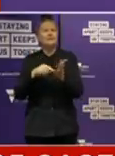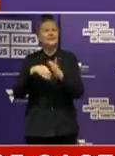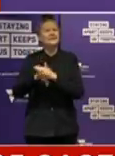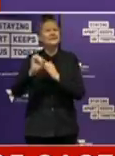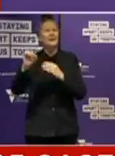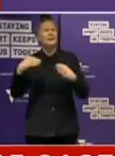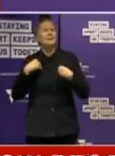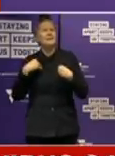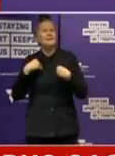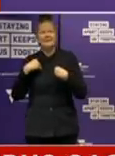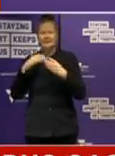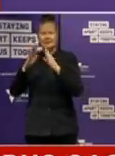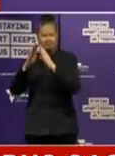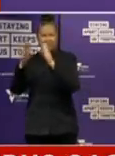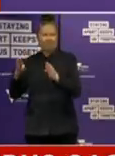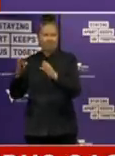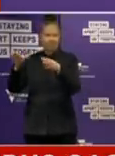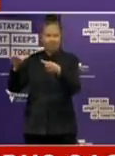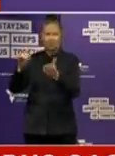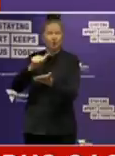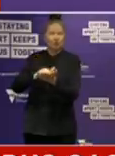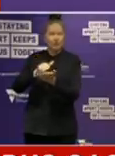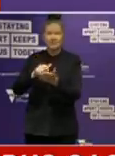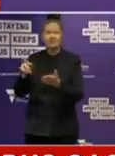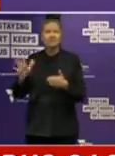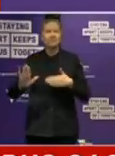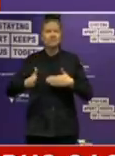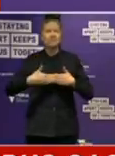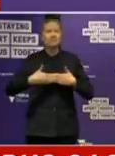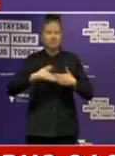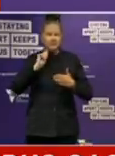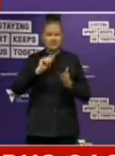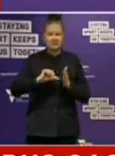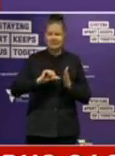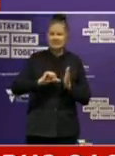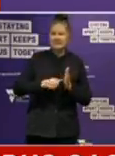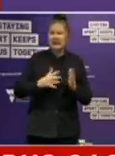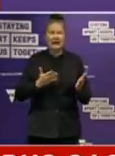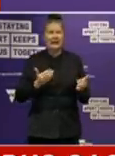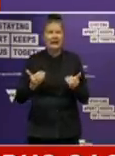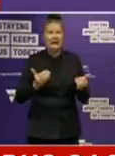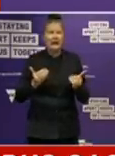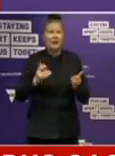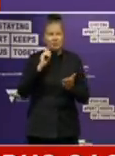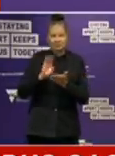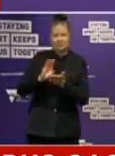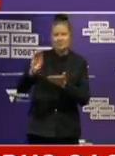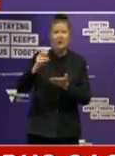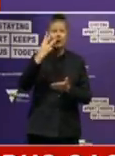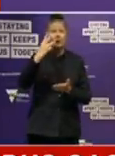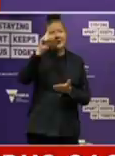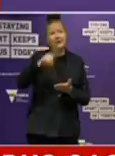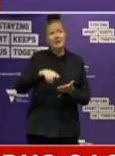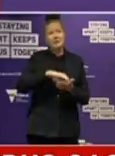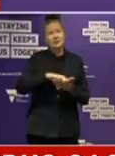and who will be closed heavily, restricted or restricted under the second step. They will be grants of $3,000. We think that